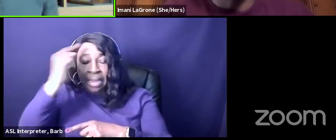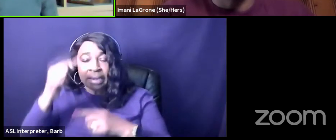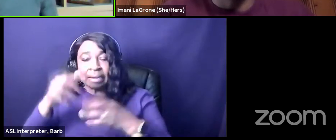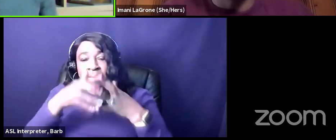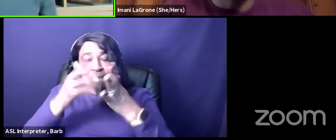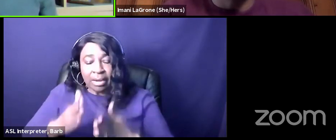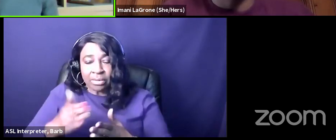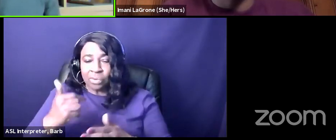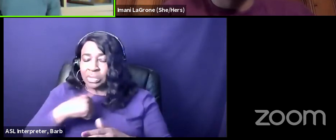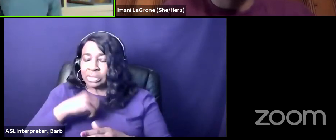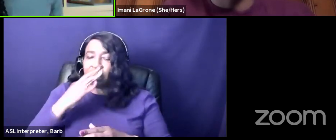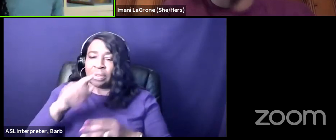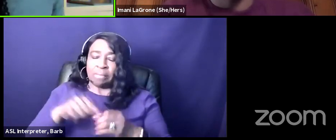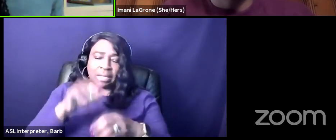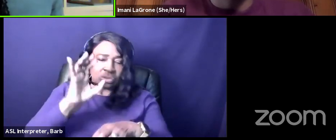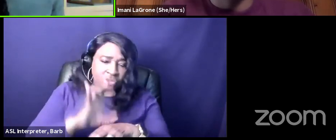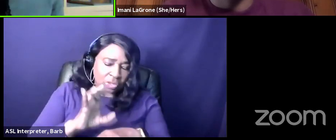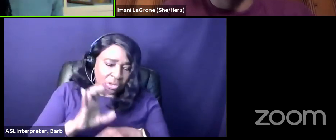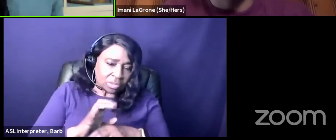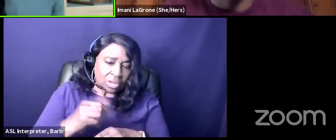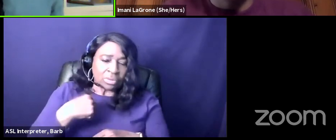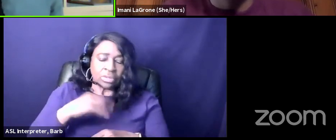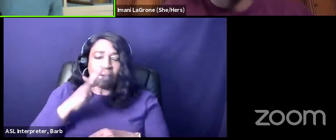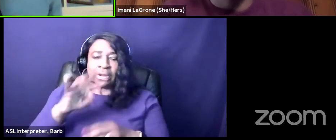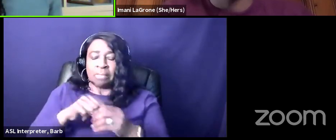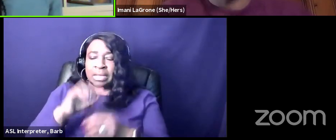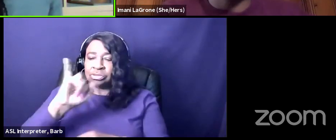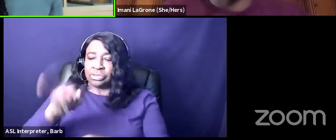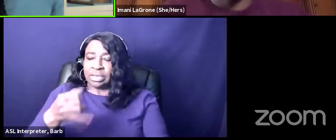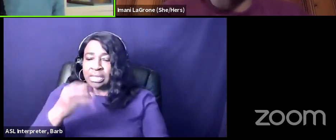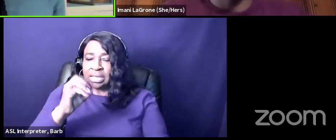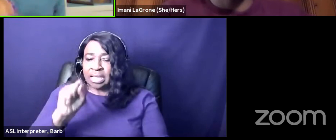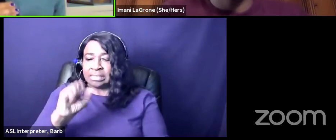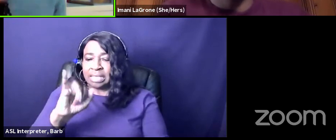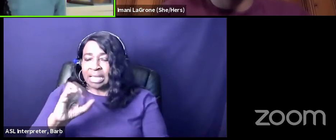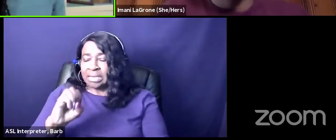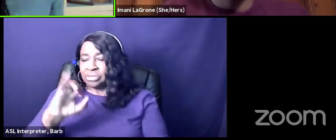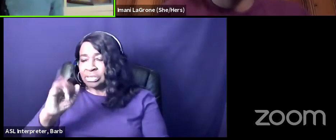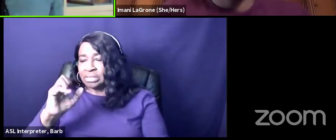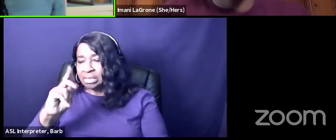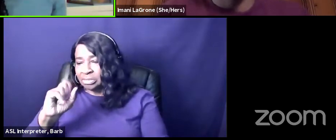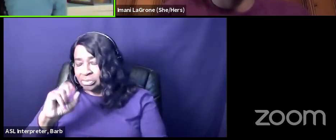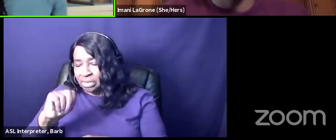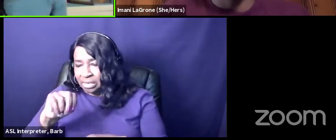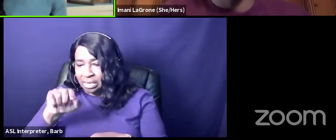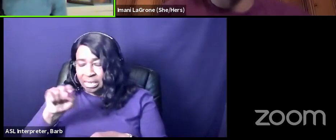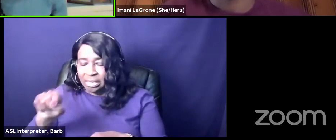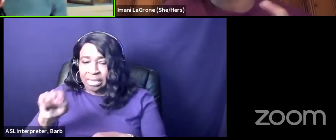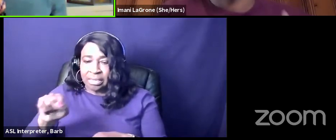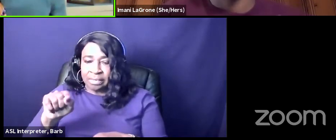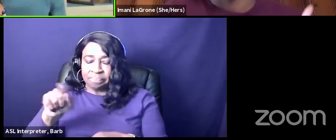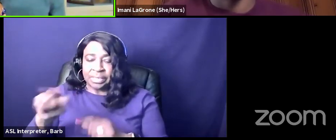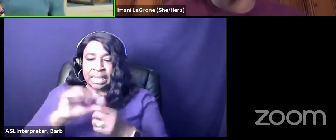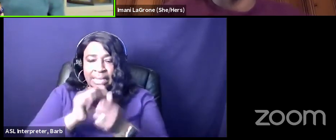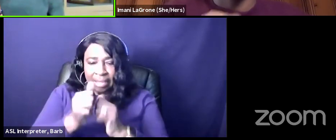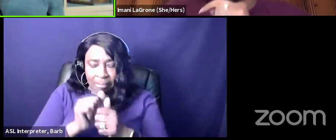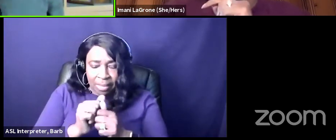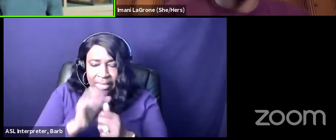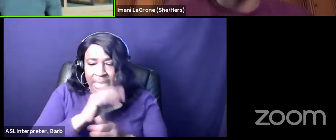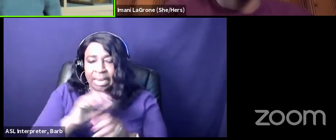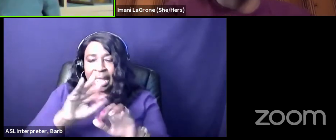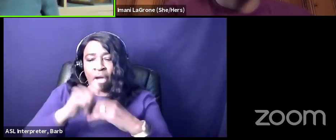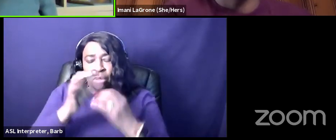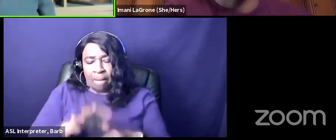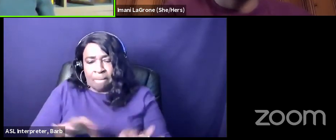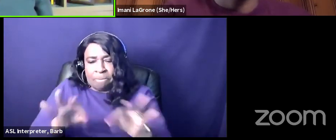about charlie chisholm 72 we talk about jesse jackson shout out to chicago 84 and 88 and those campaigns and the importance of those campaigns